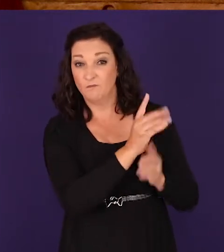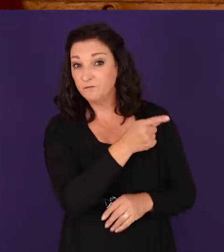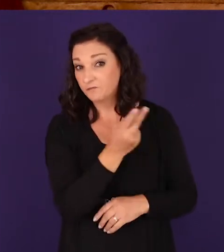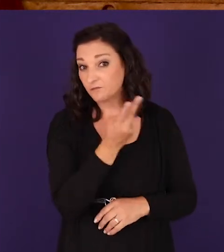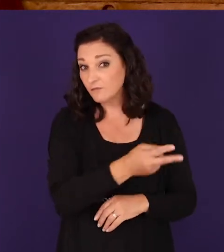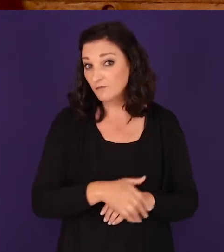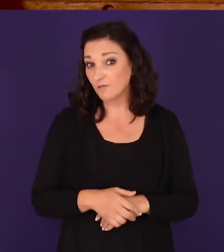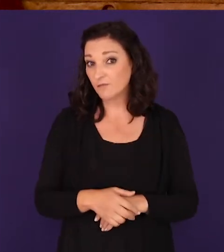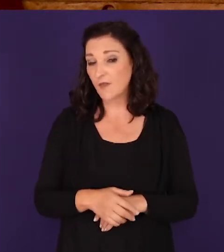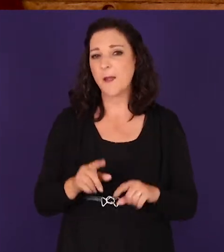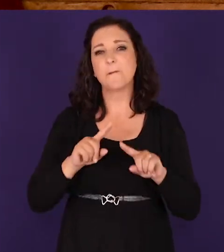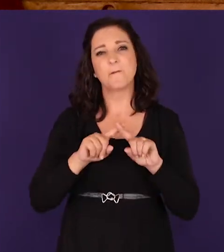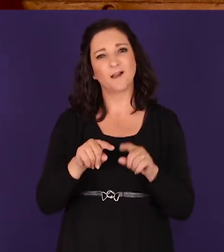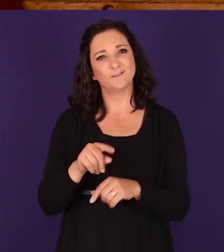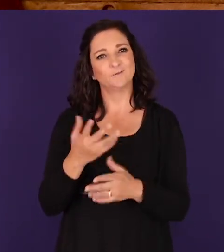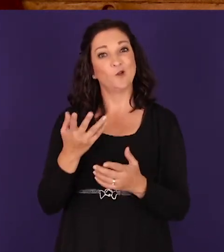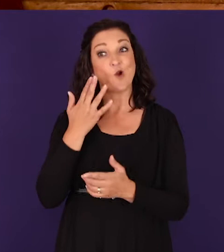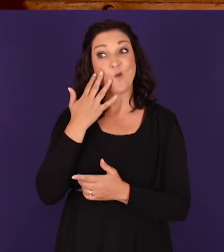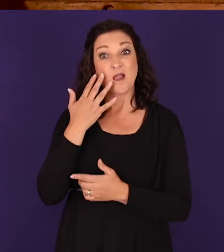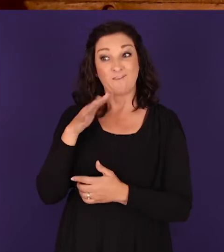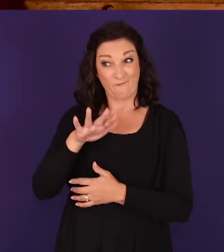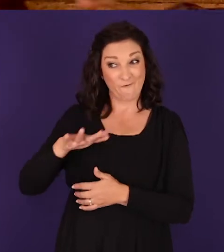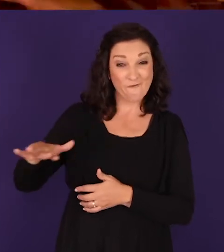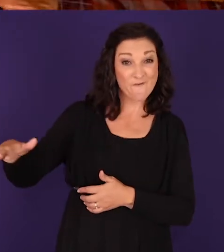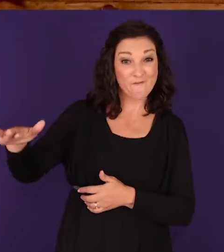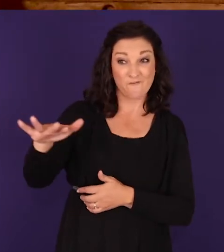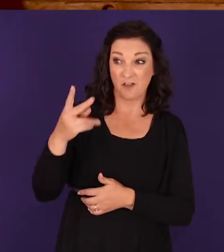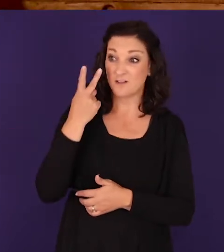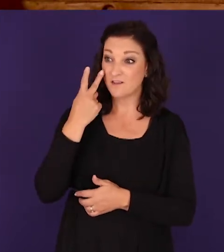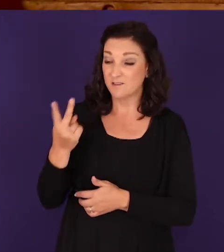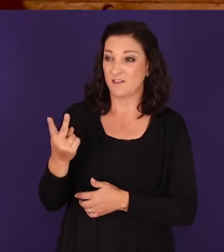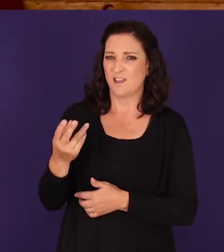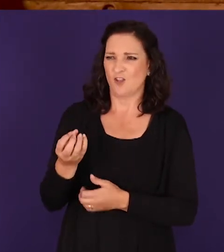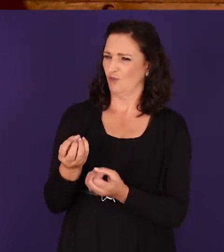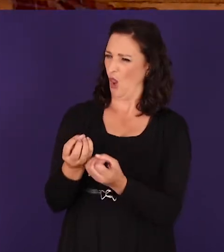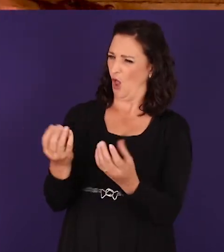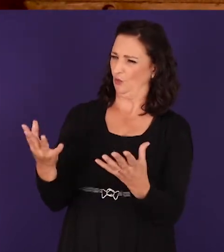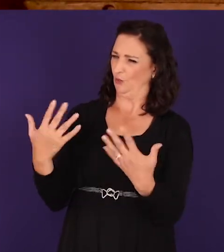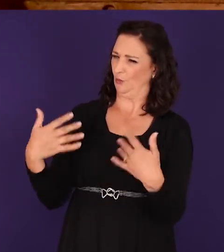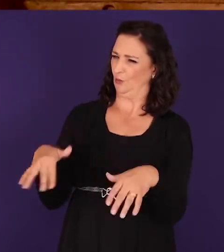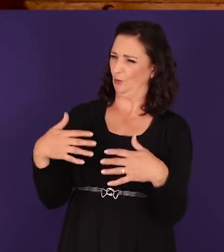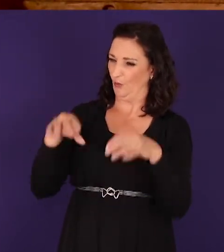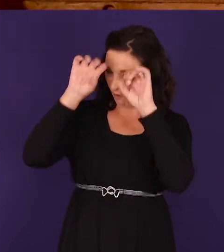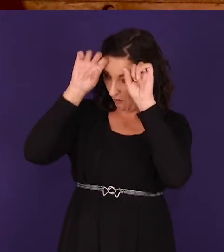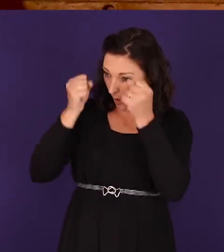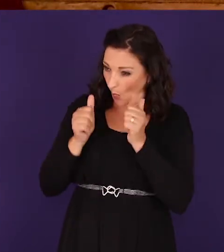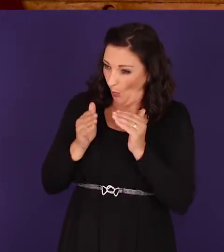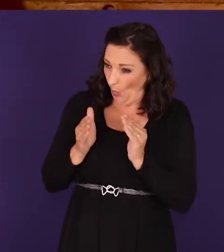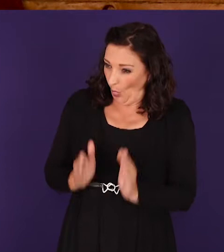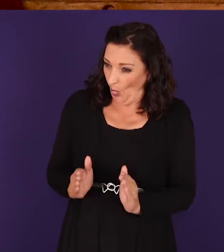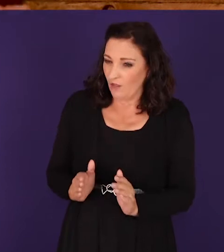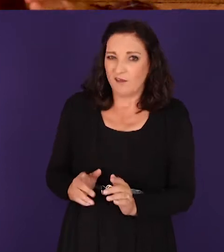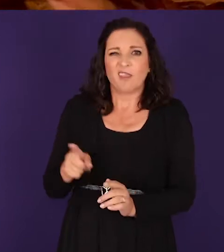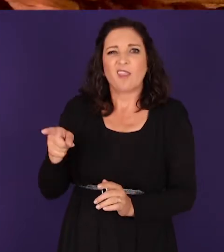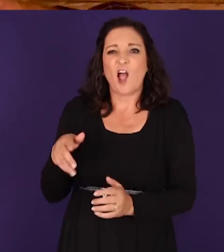and you know the amazing thing is you'll look out and you'll see a field and there'll be a whole herd of wildebeest okay